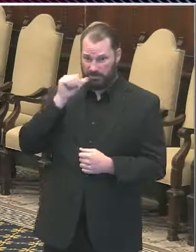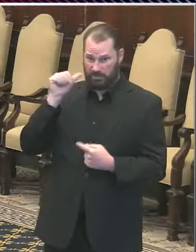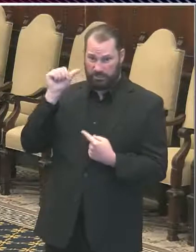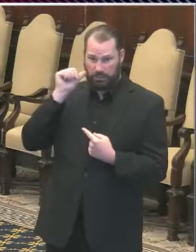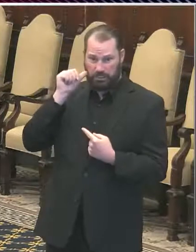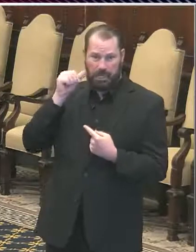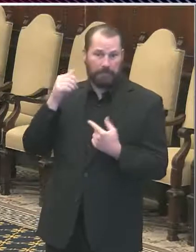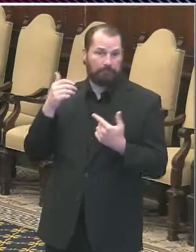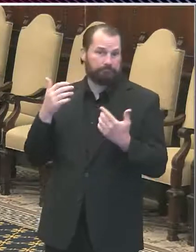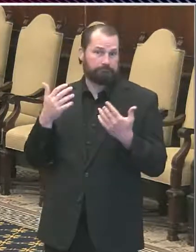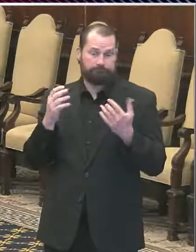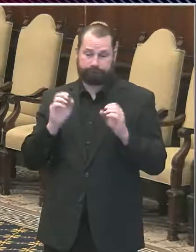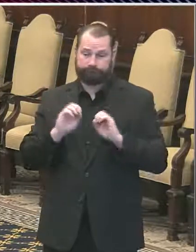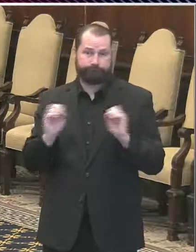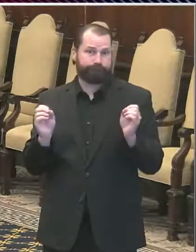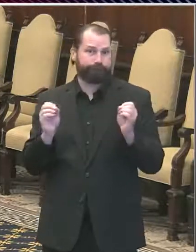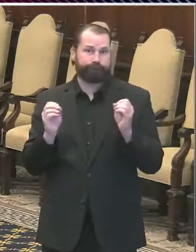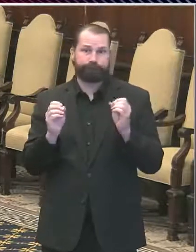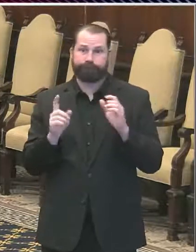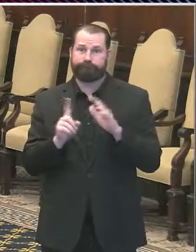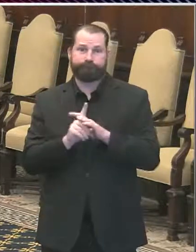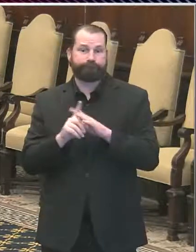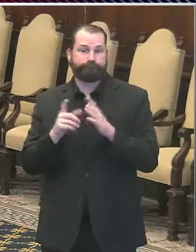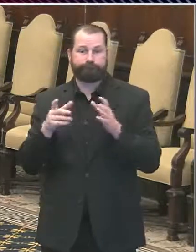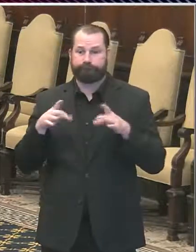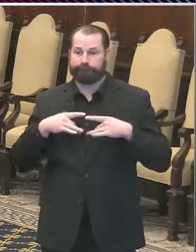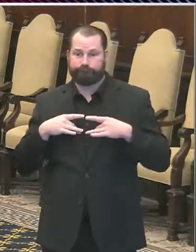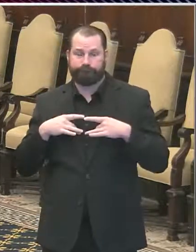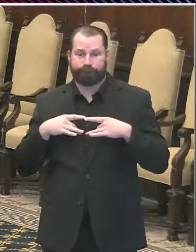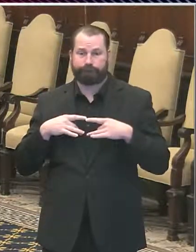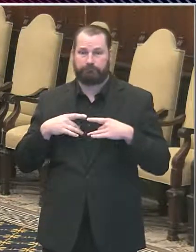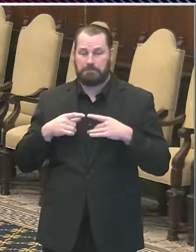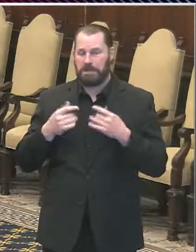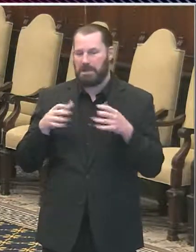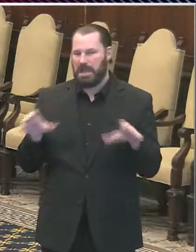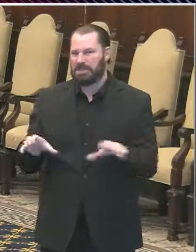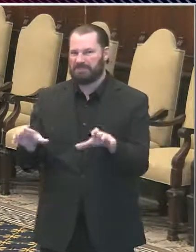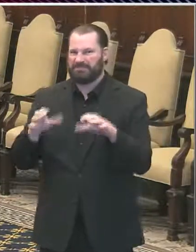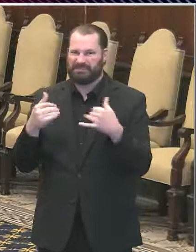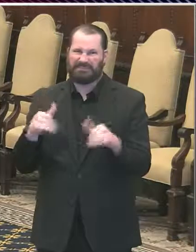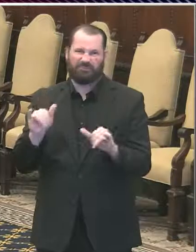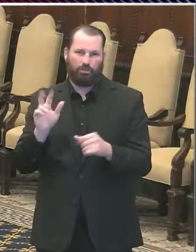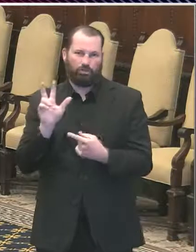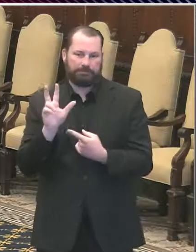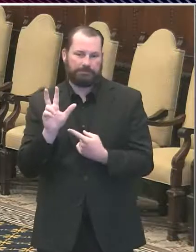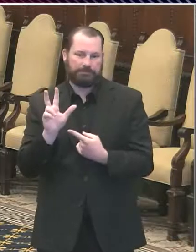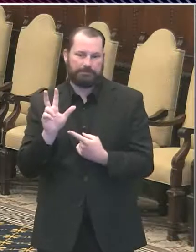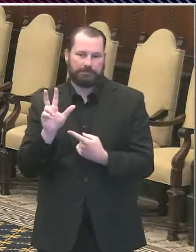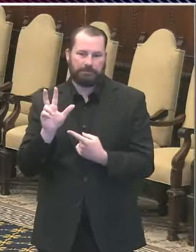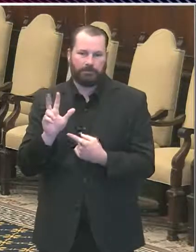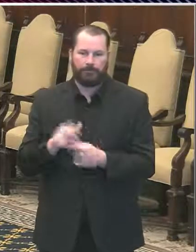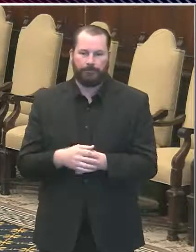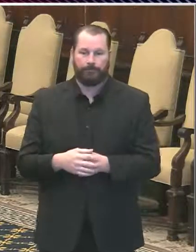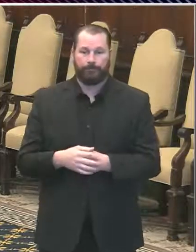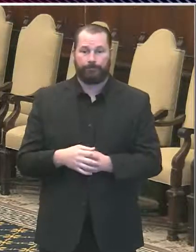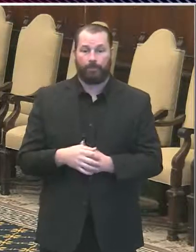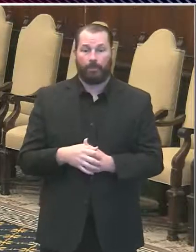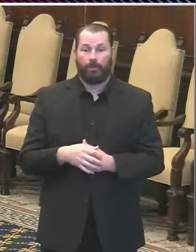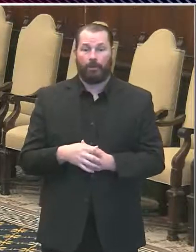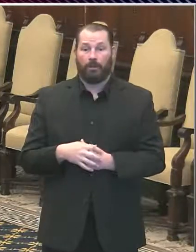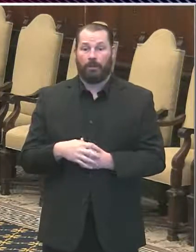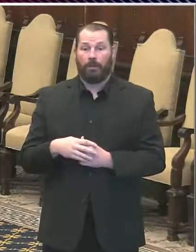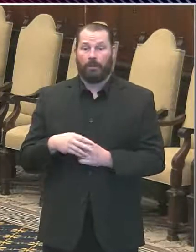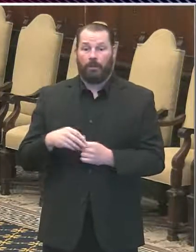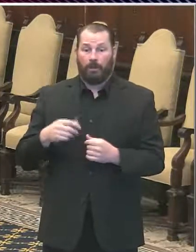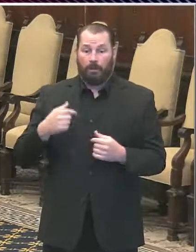who are testing positive in the facility. Now with the facility-wide screening that the mayor has just announced, we do expect that we will find more cases. We don't know how many